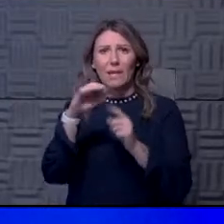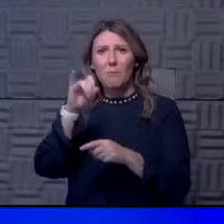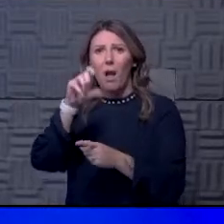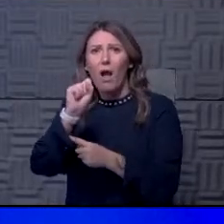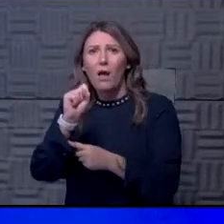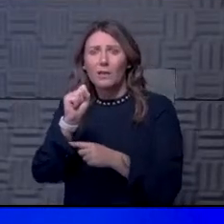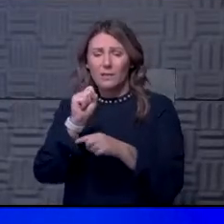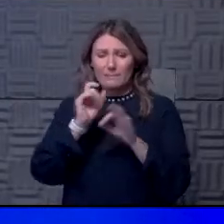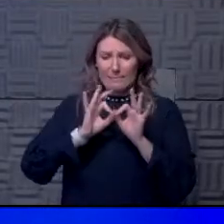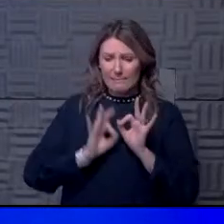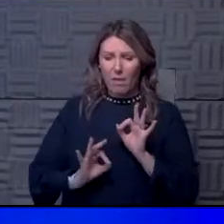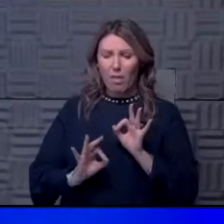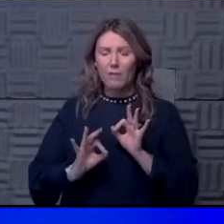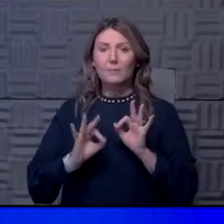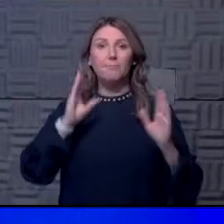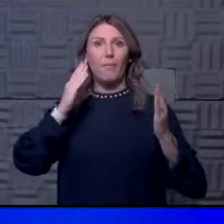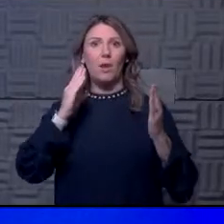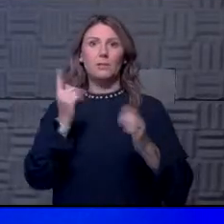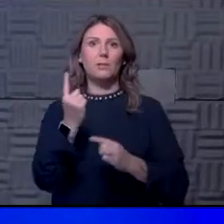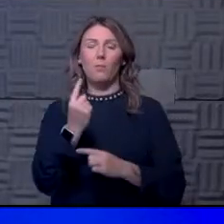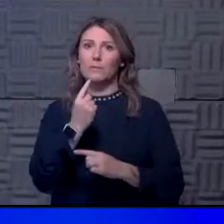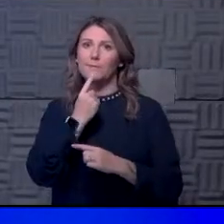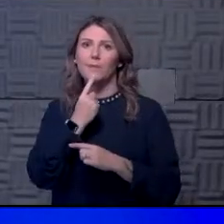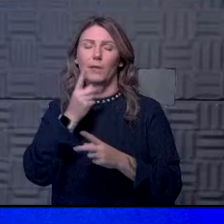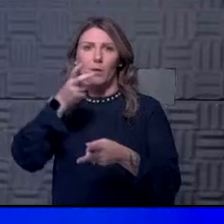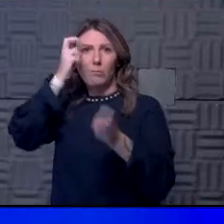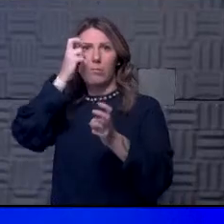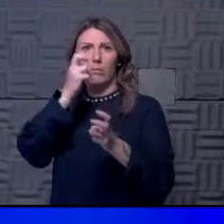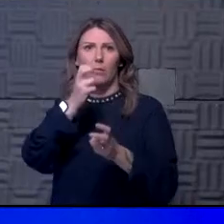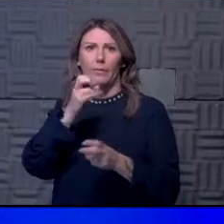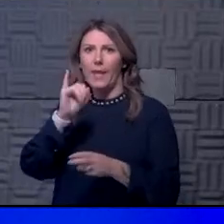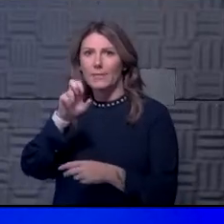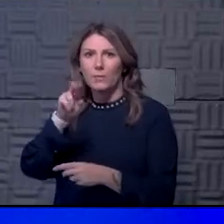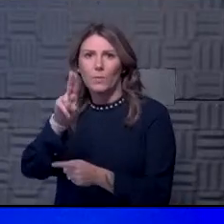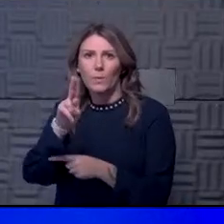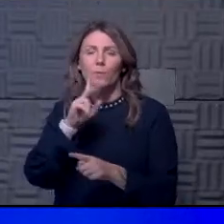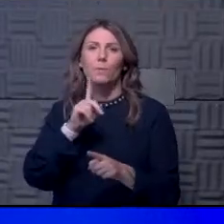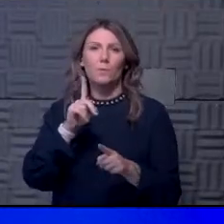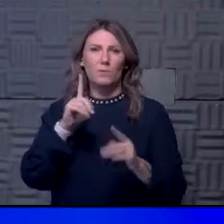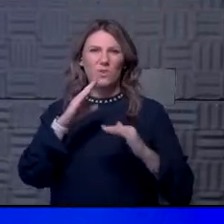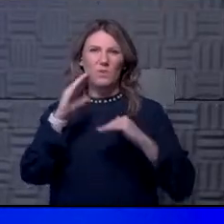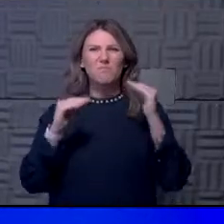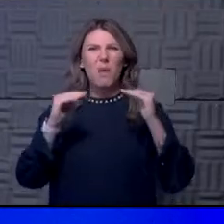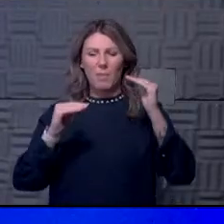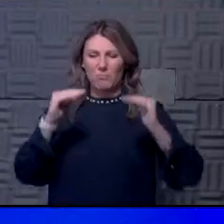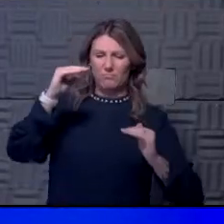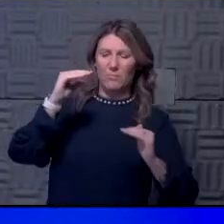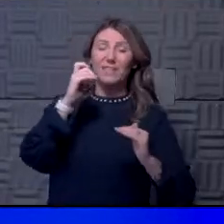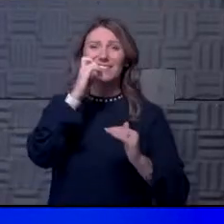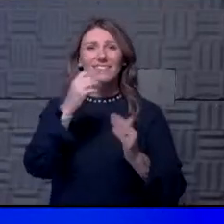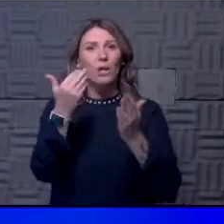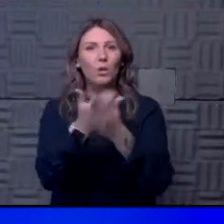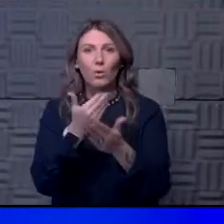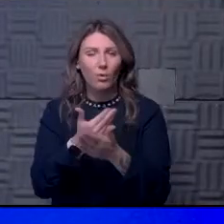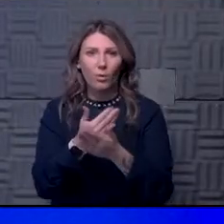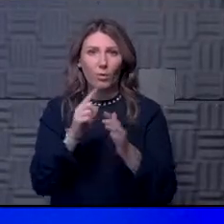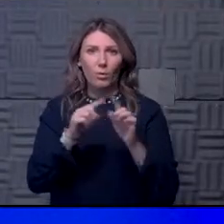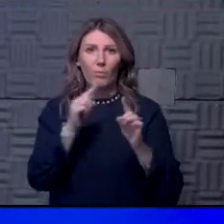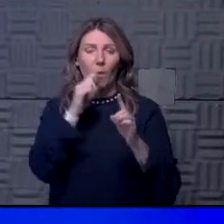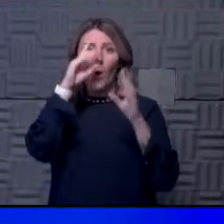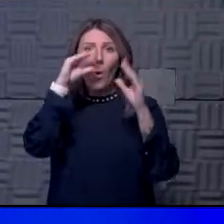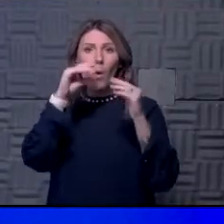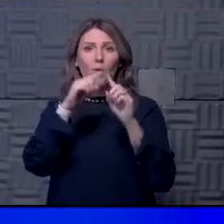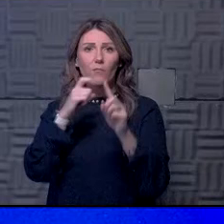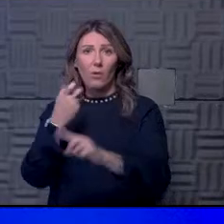somebody who has, severe disease or who is in the ICU. So it's not really new. What we're hoping from the